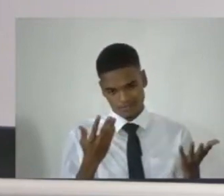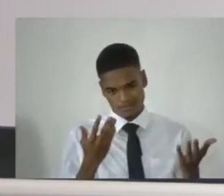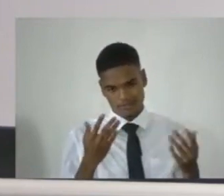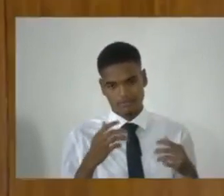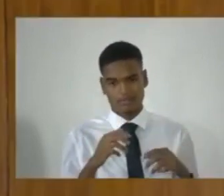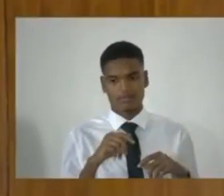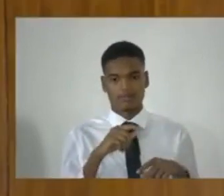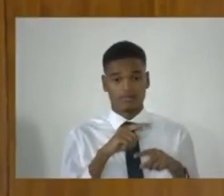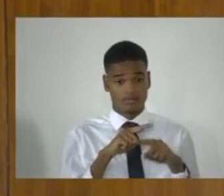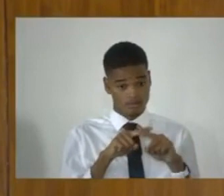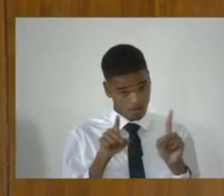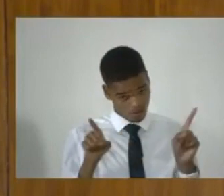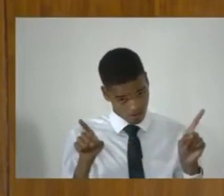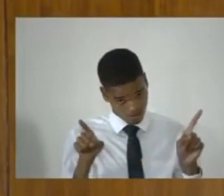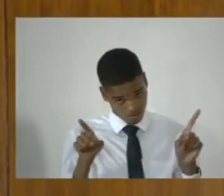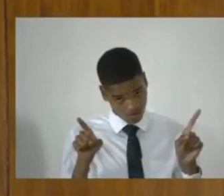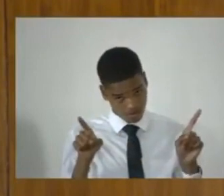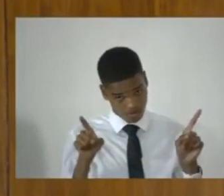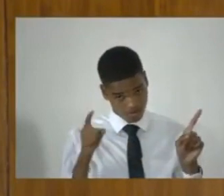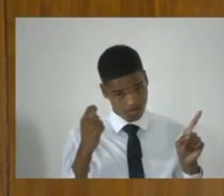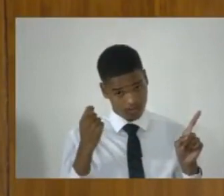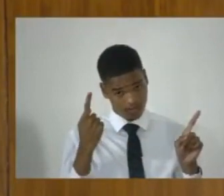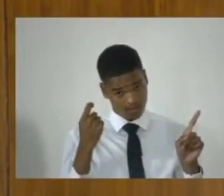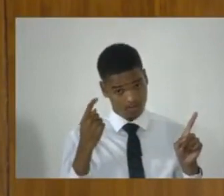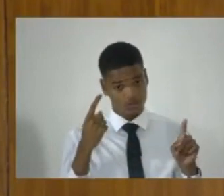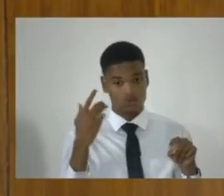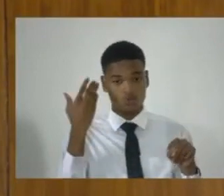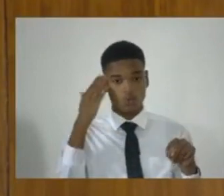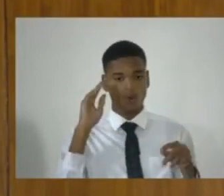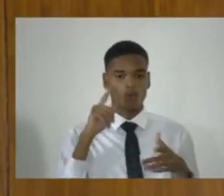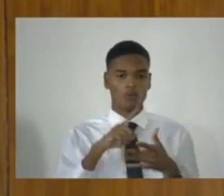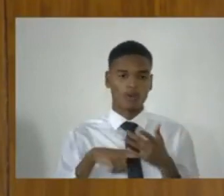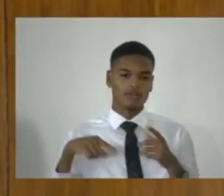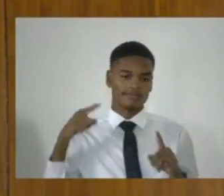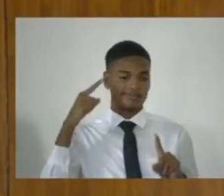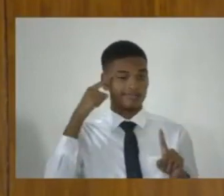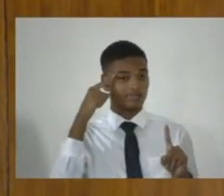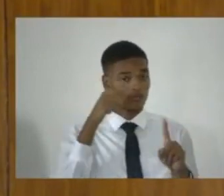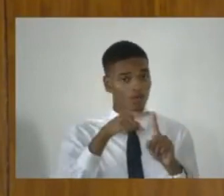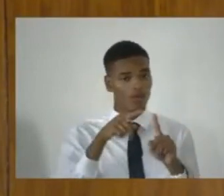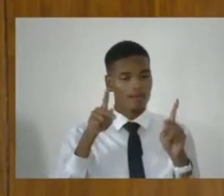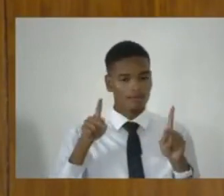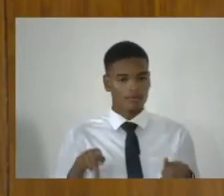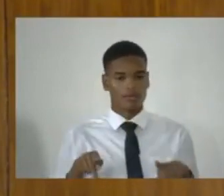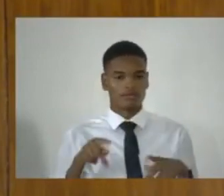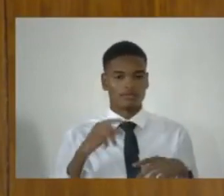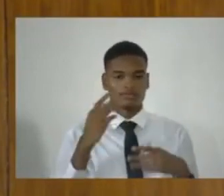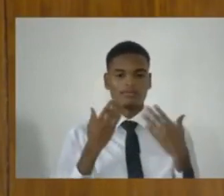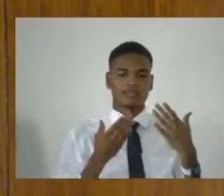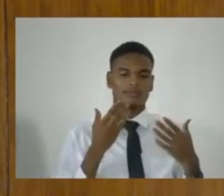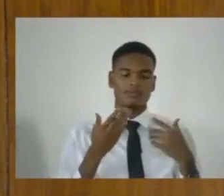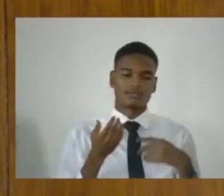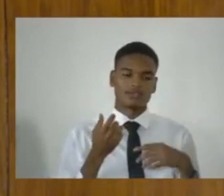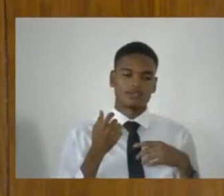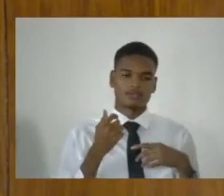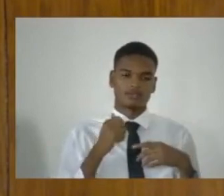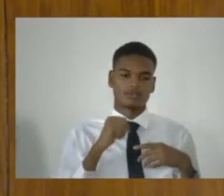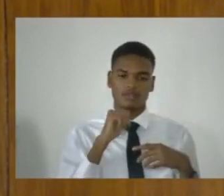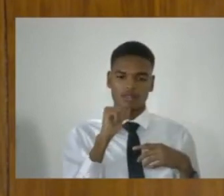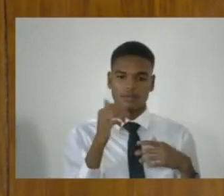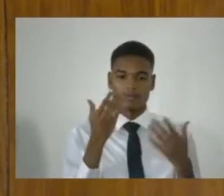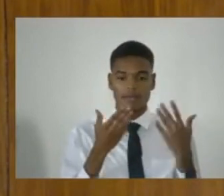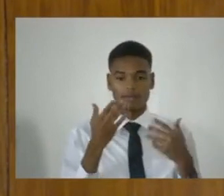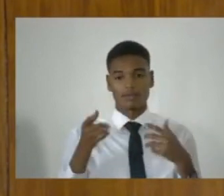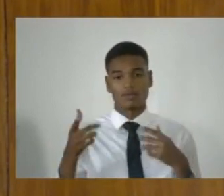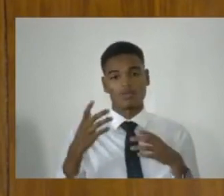Notwithstanding that the motive of the person who has been convicted may not be one other than the preservation of their own